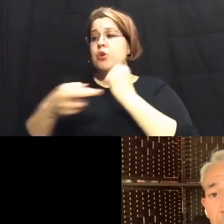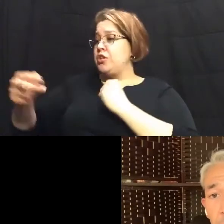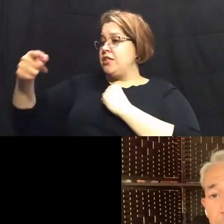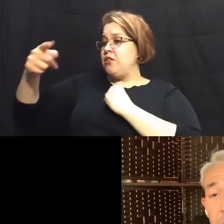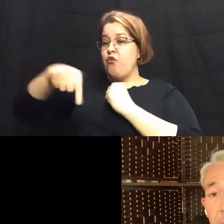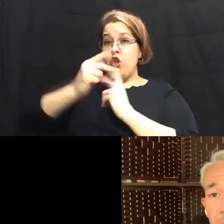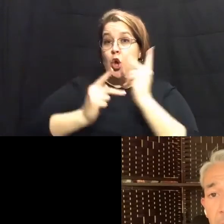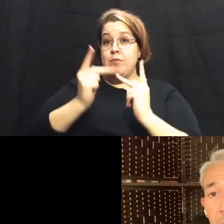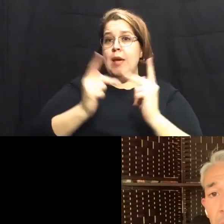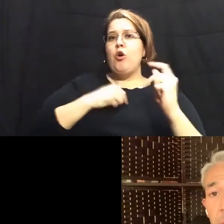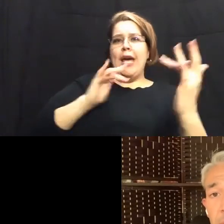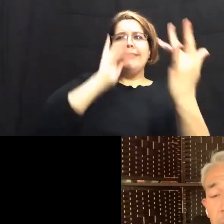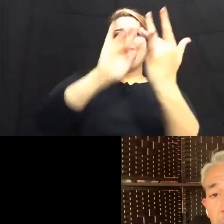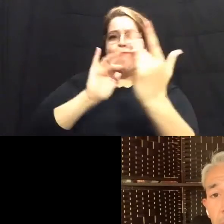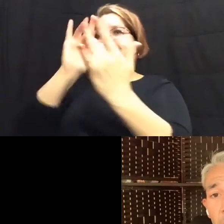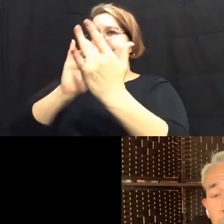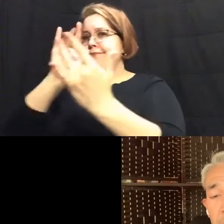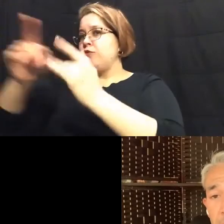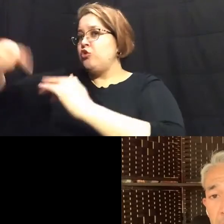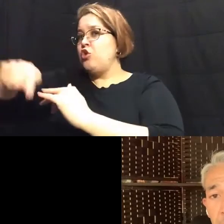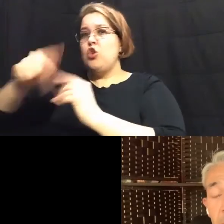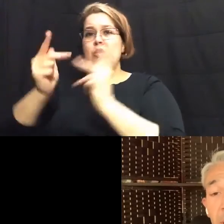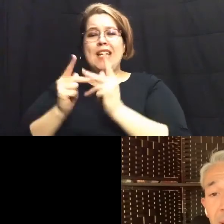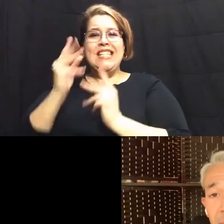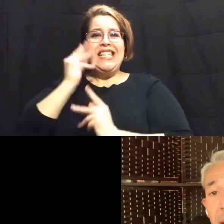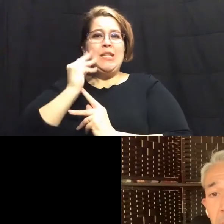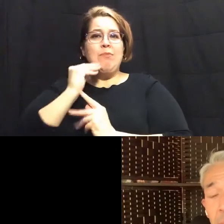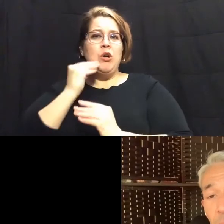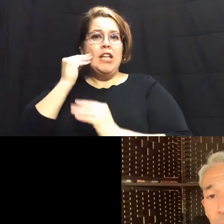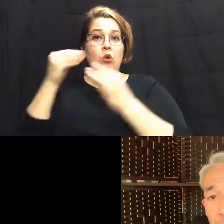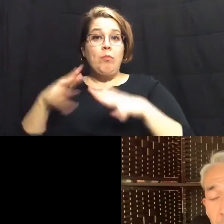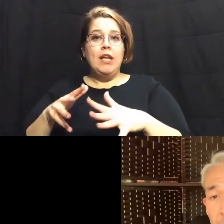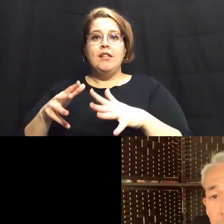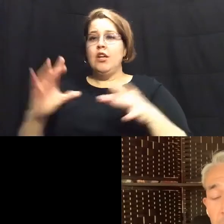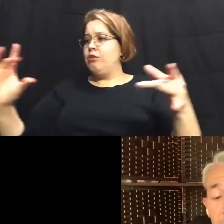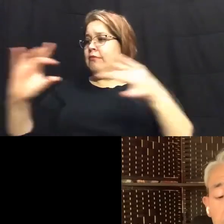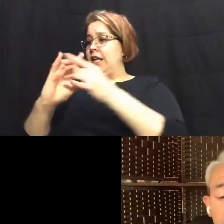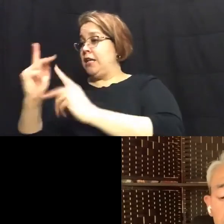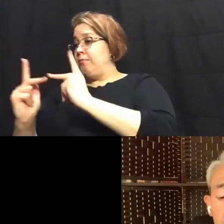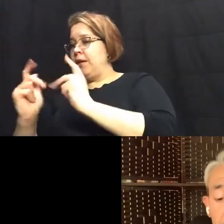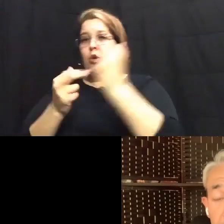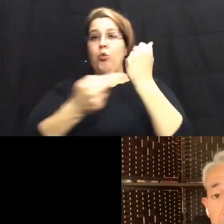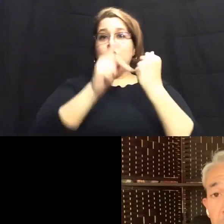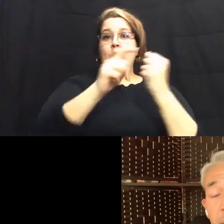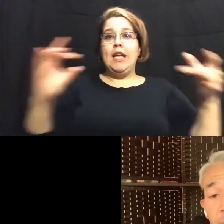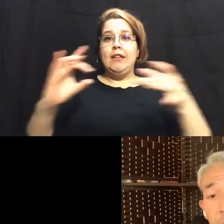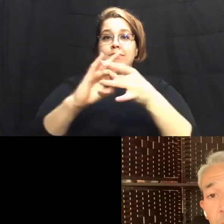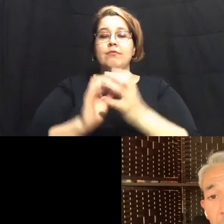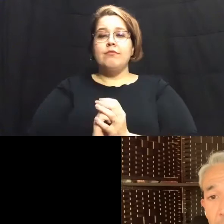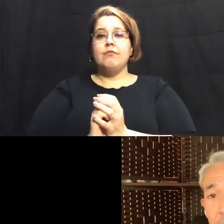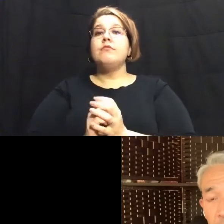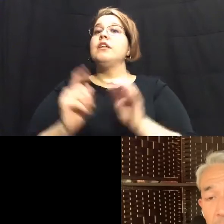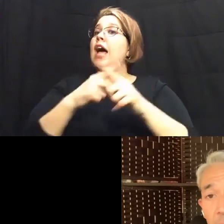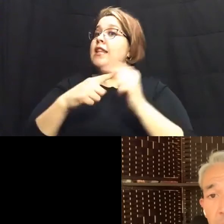to do outreach into those areas that are having homeless encampments to connect people with resources and then in addition to that